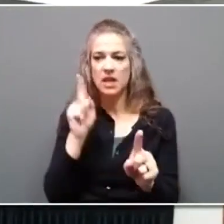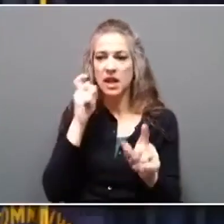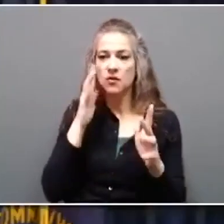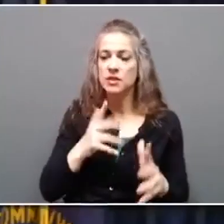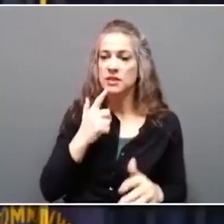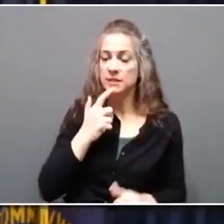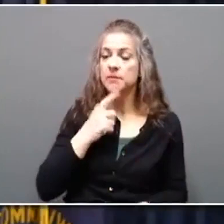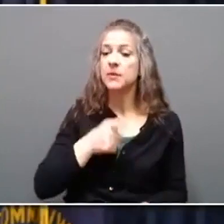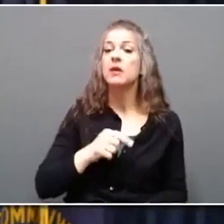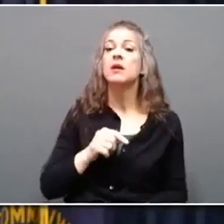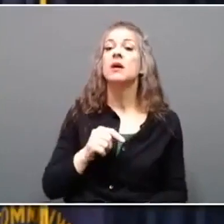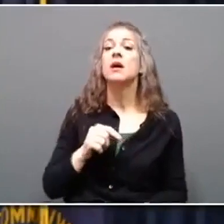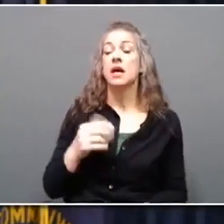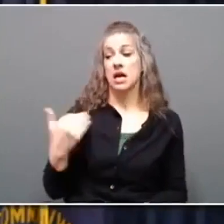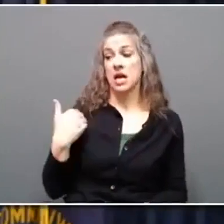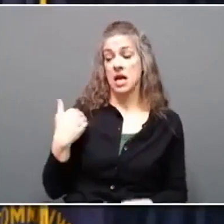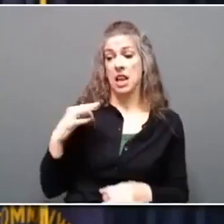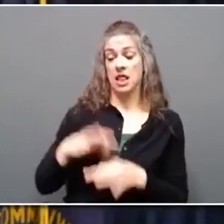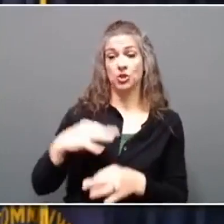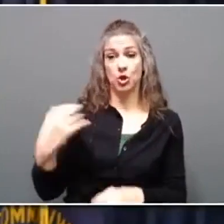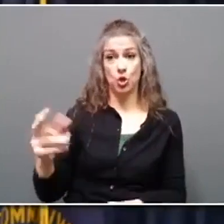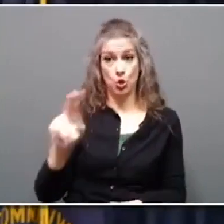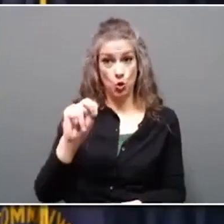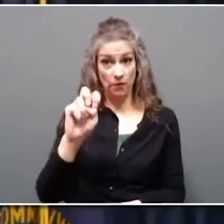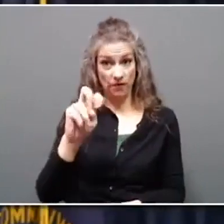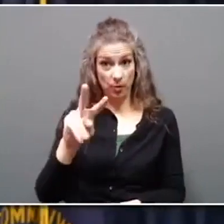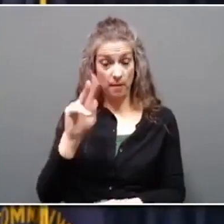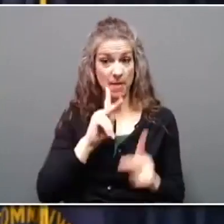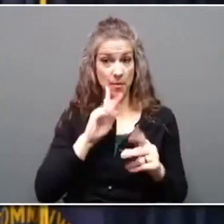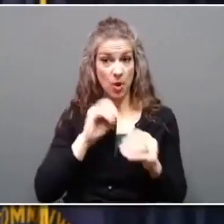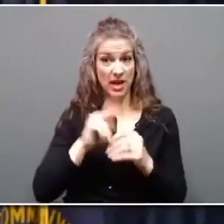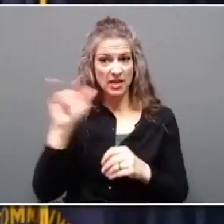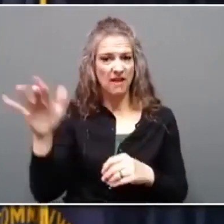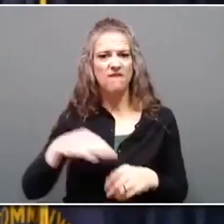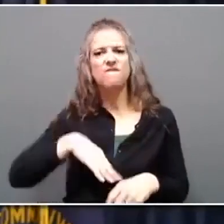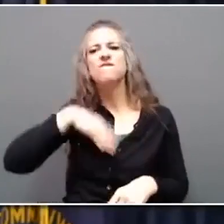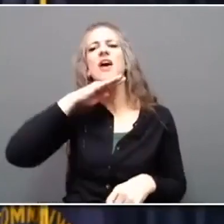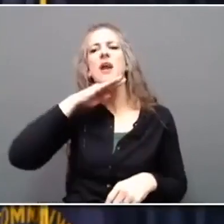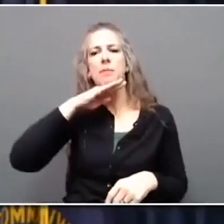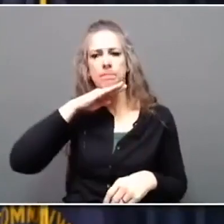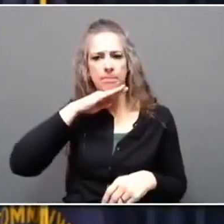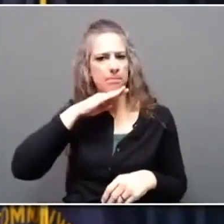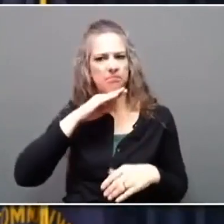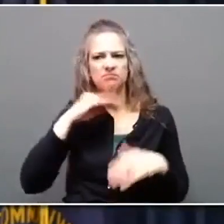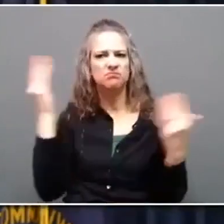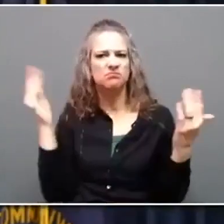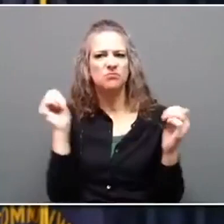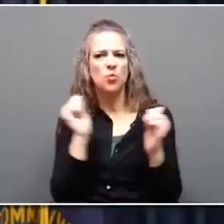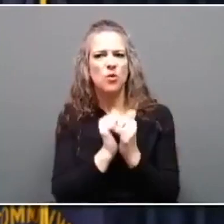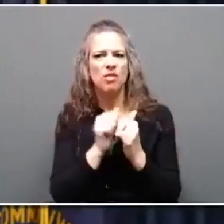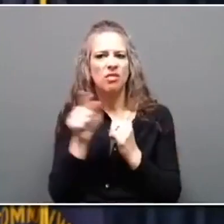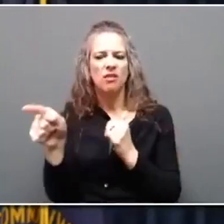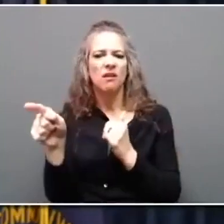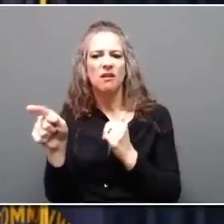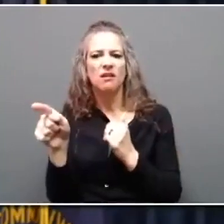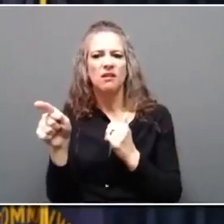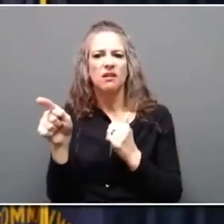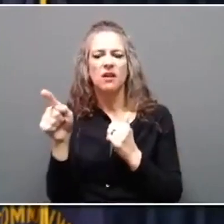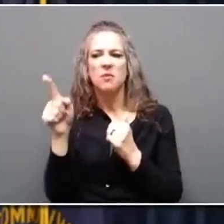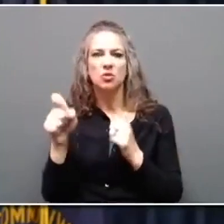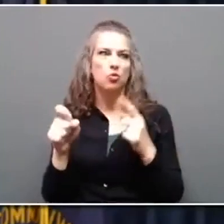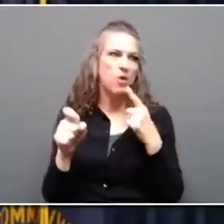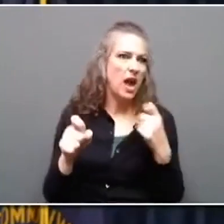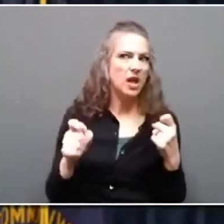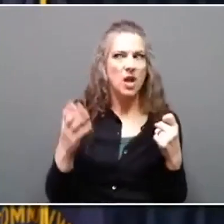election in November showed that the people of Kentucky are fed up with rank partisanship about seeing the world in only a red or a blue